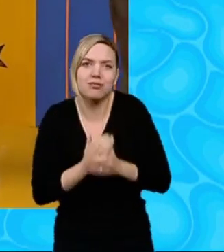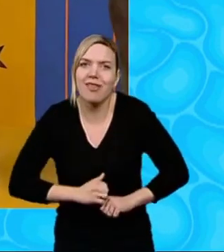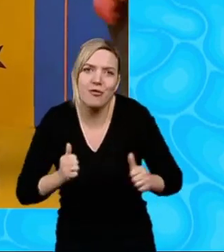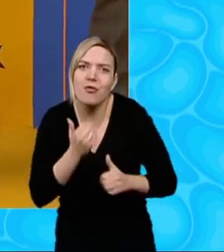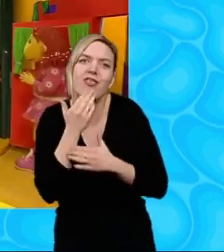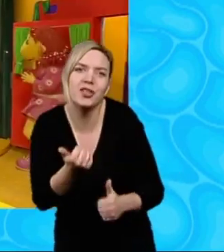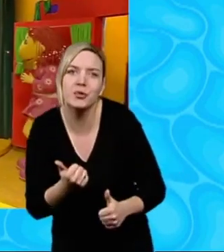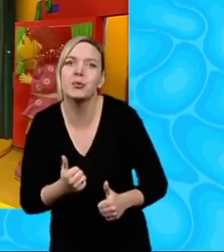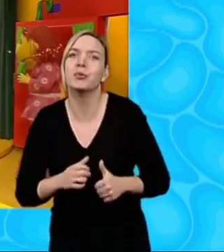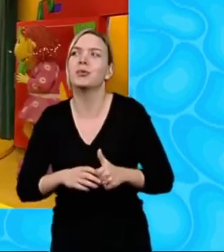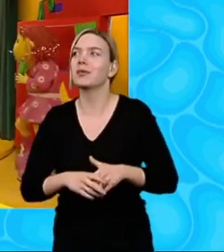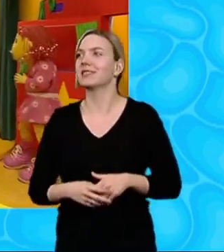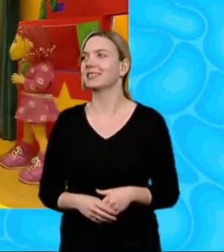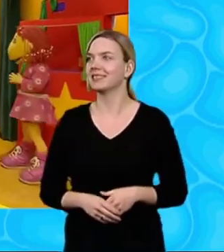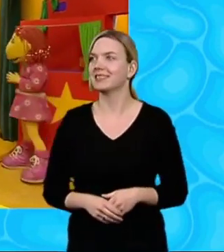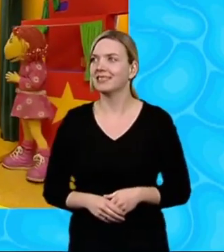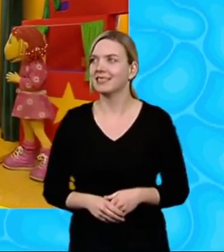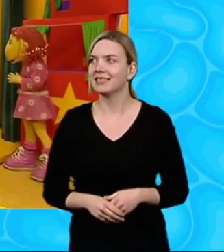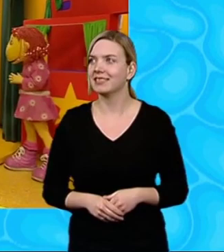Wow, a purple kennel